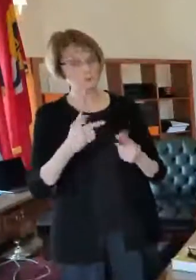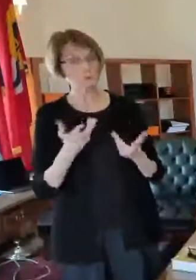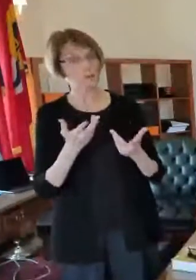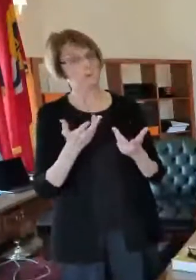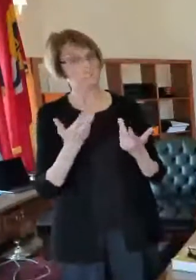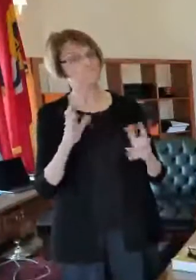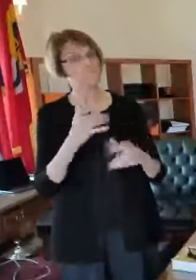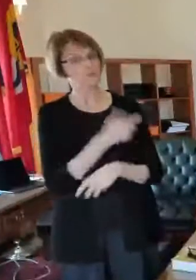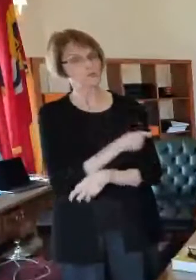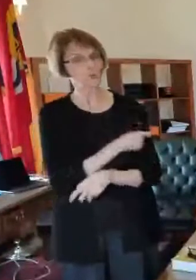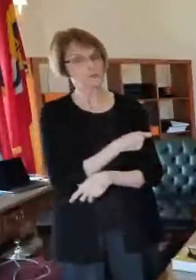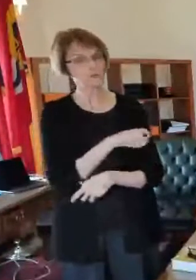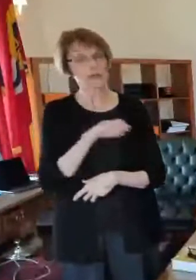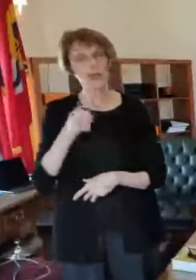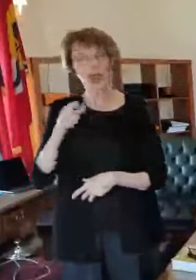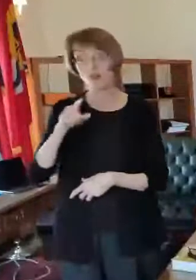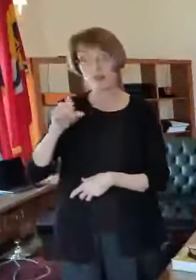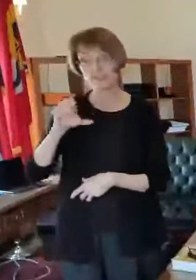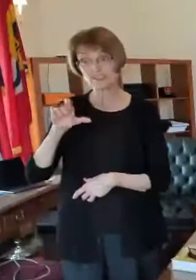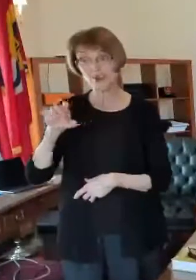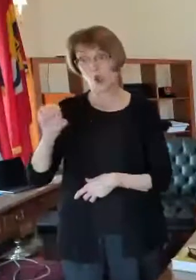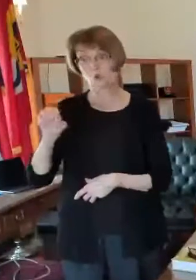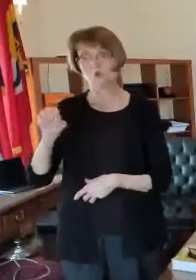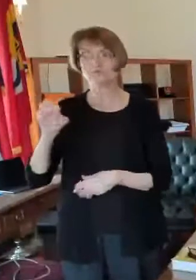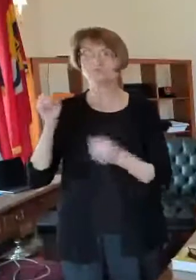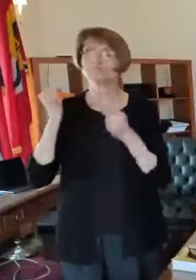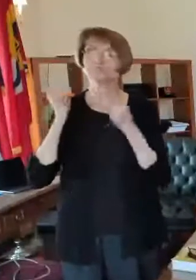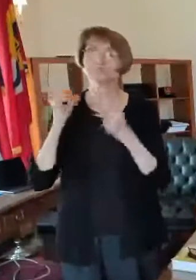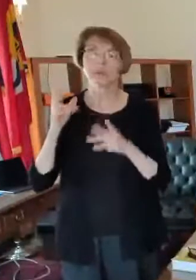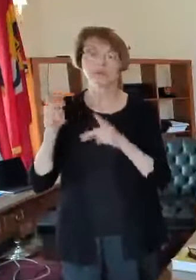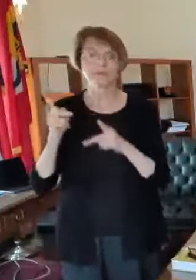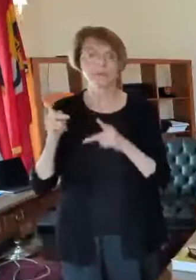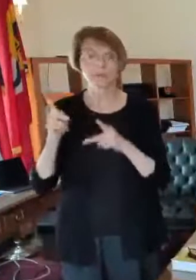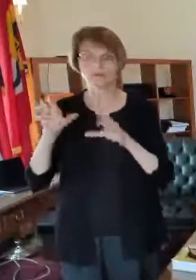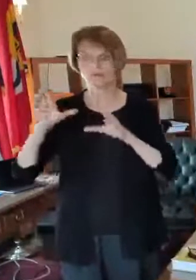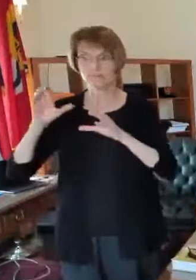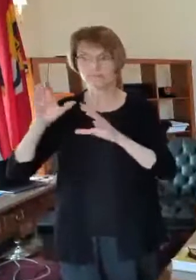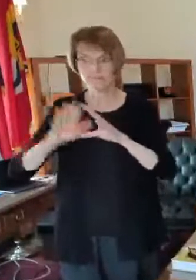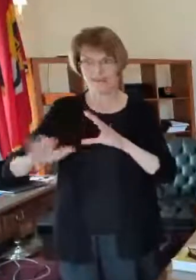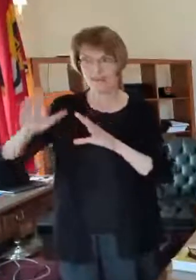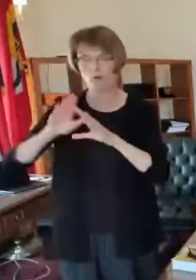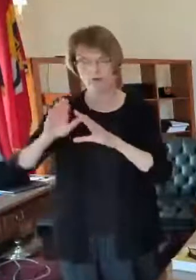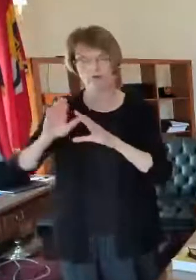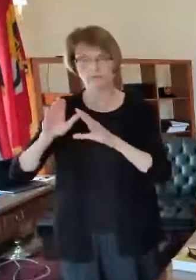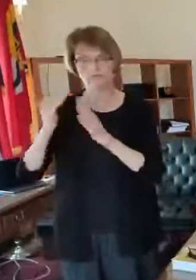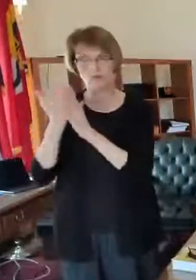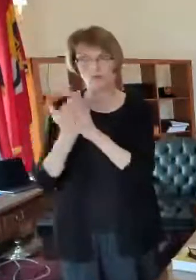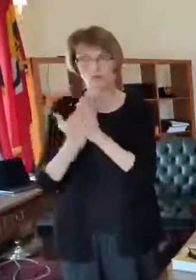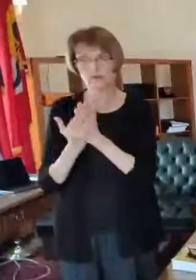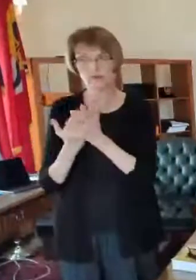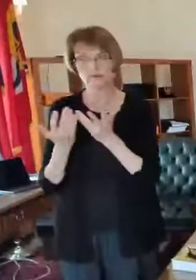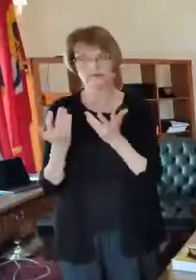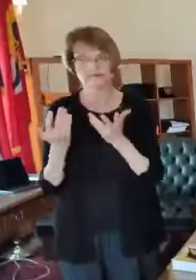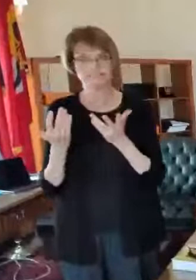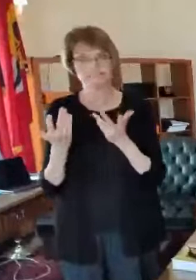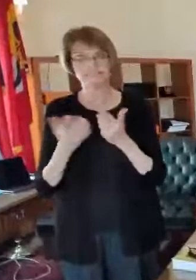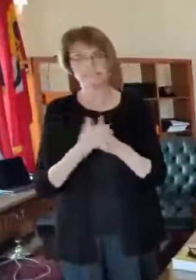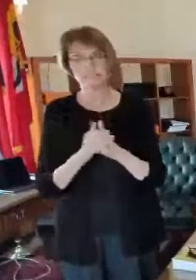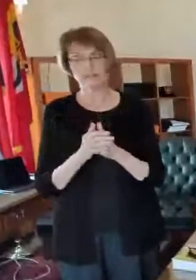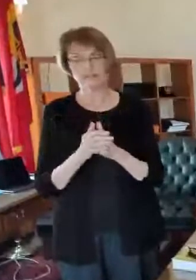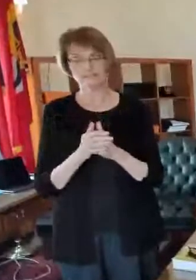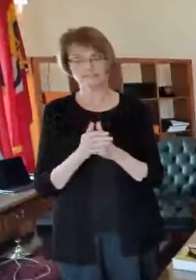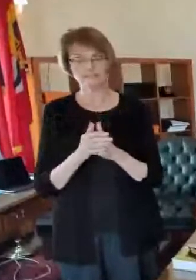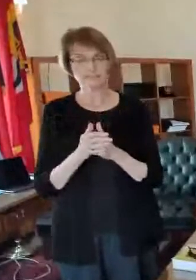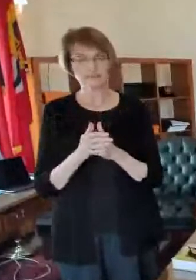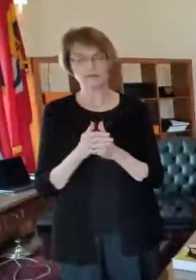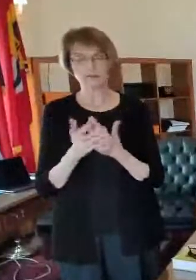hundreds maybe thousands of people probably from that zip code that are on our list and what we know is that i mentioned to you that we sent i think